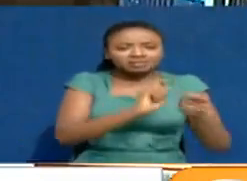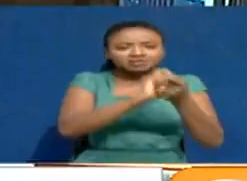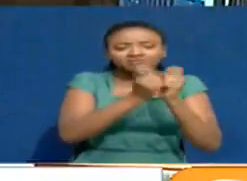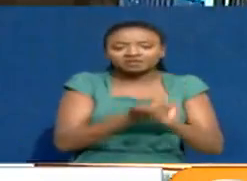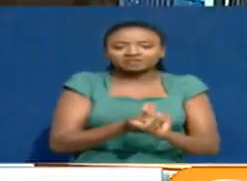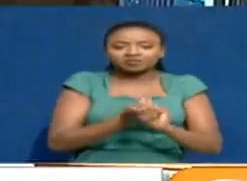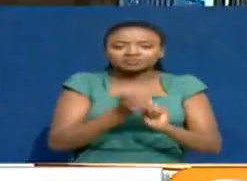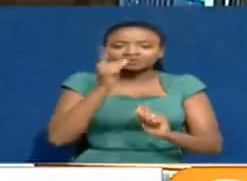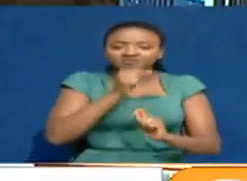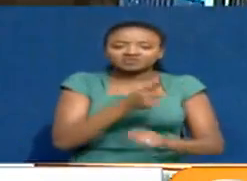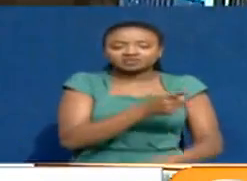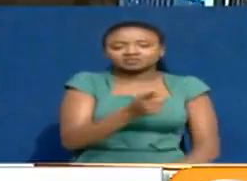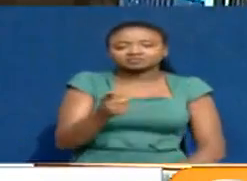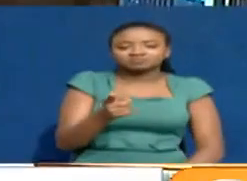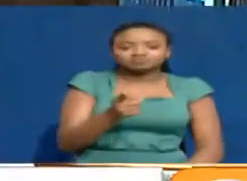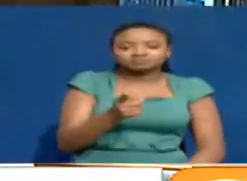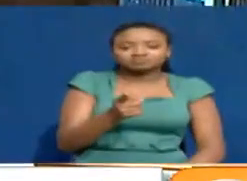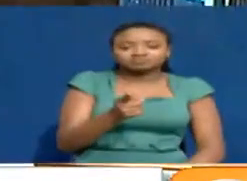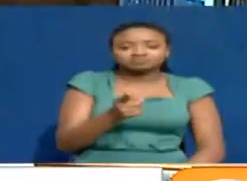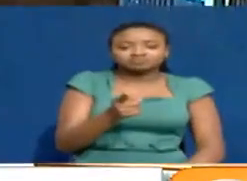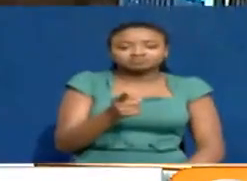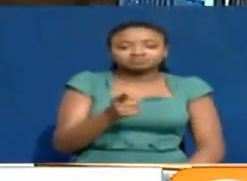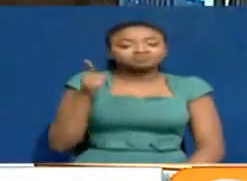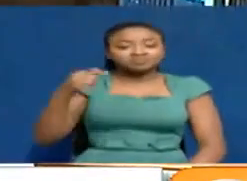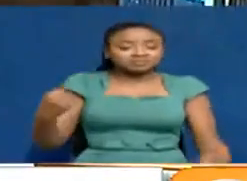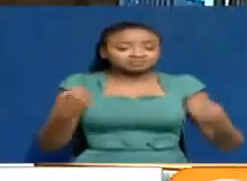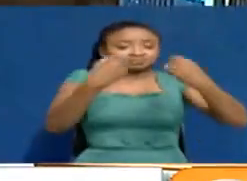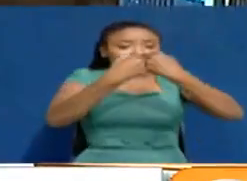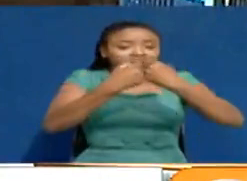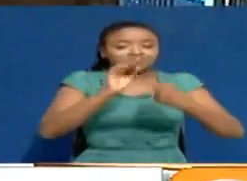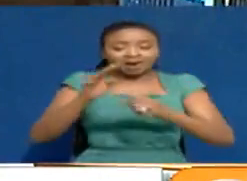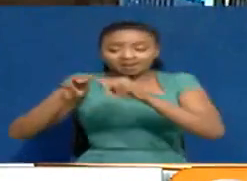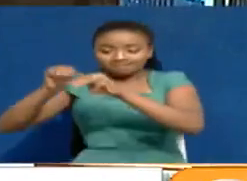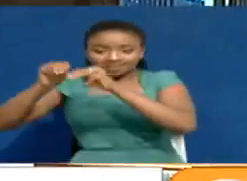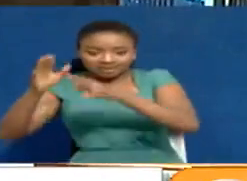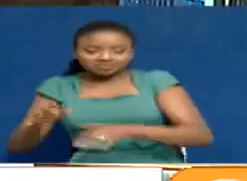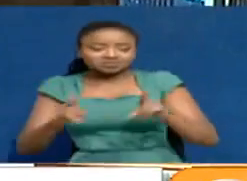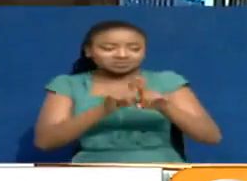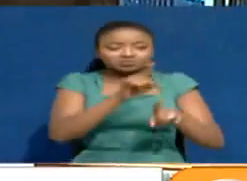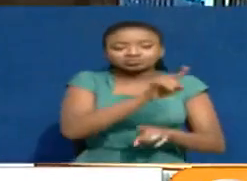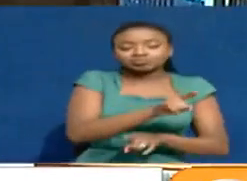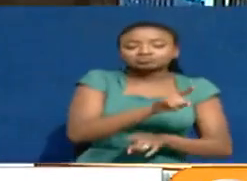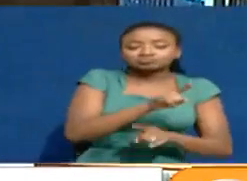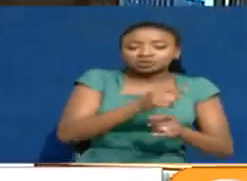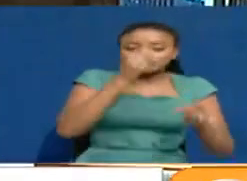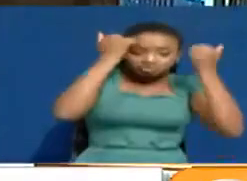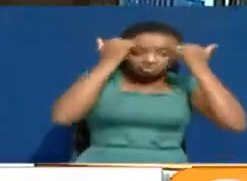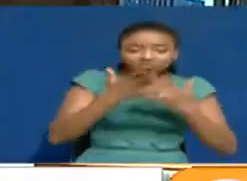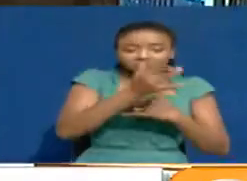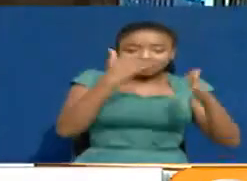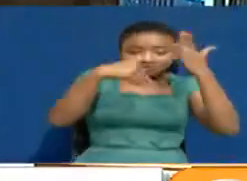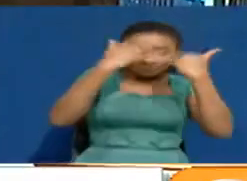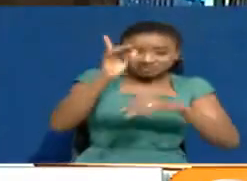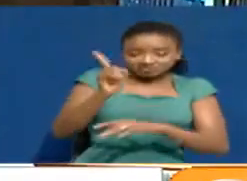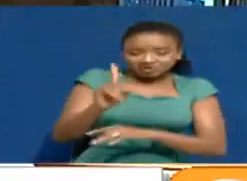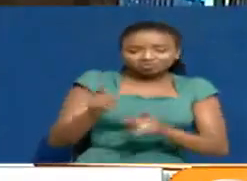university from making sweeping changes. The standoff between the management, WASU, and the students has left the giant institution